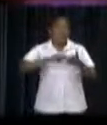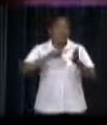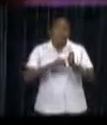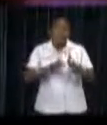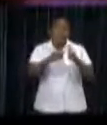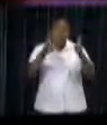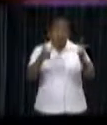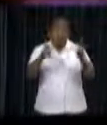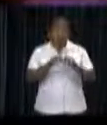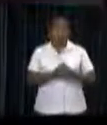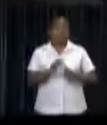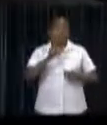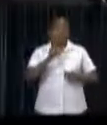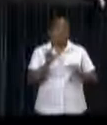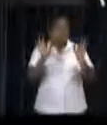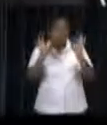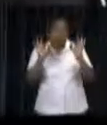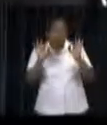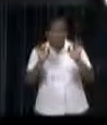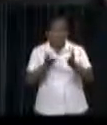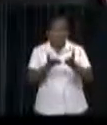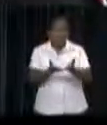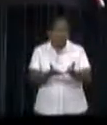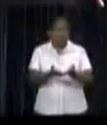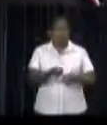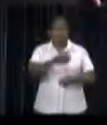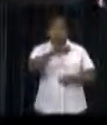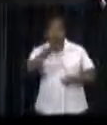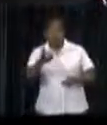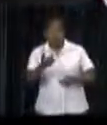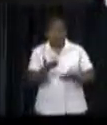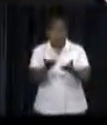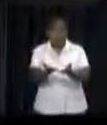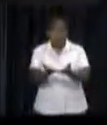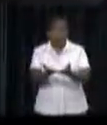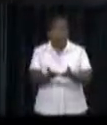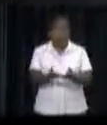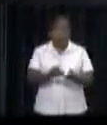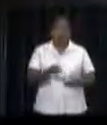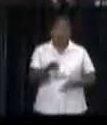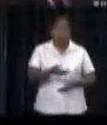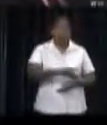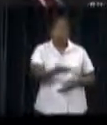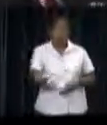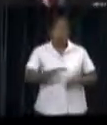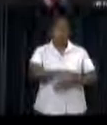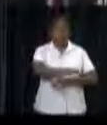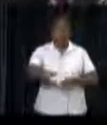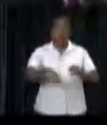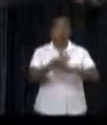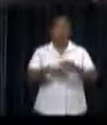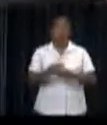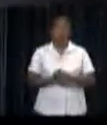lead to the creation of conditions to become a welfare state. Education has, according